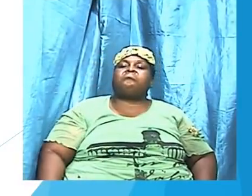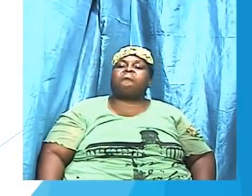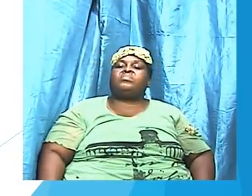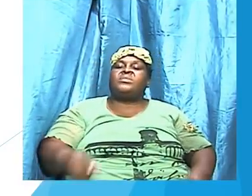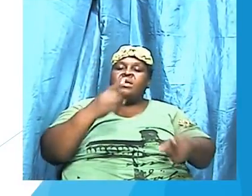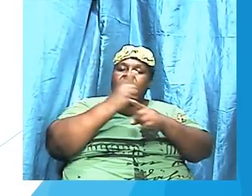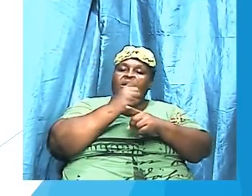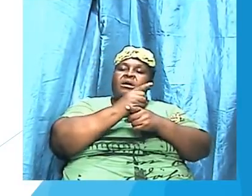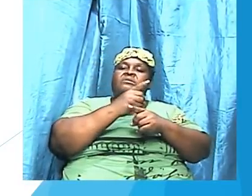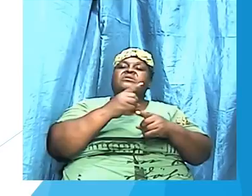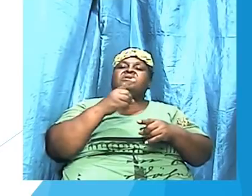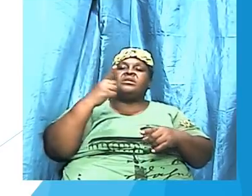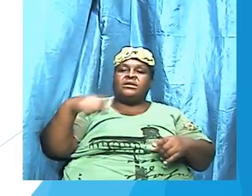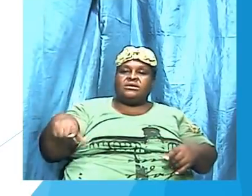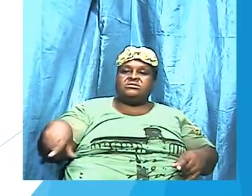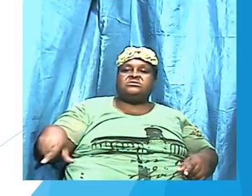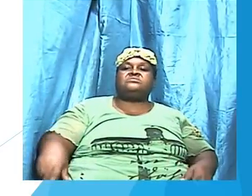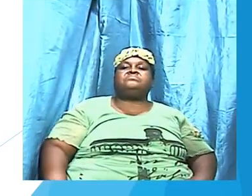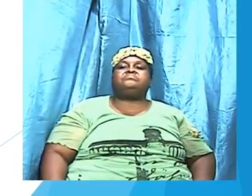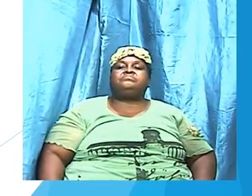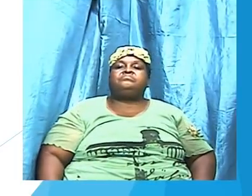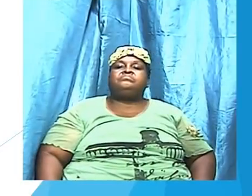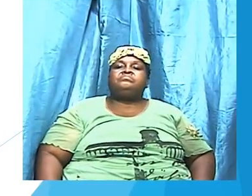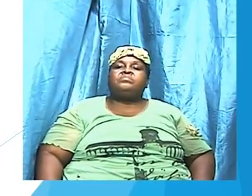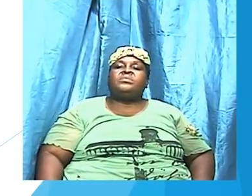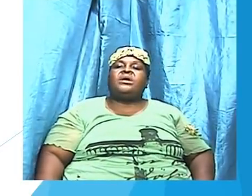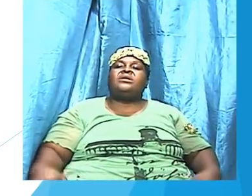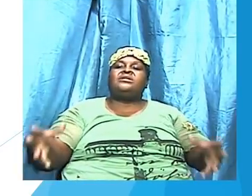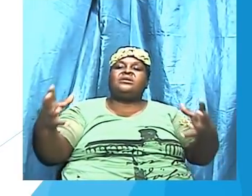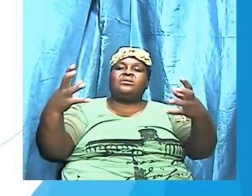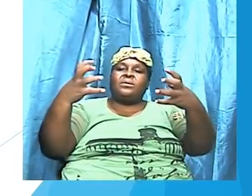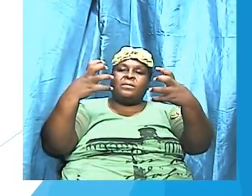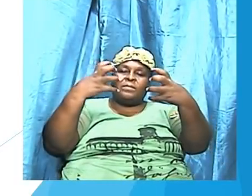slide for you and it is a compound